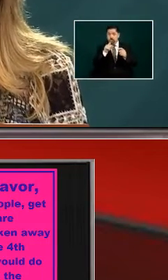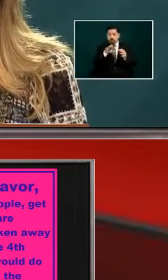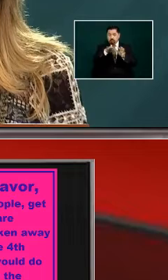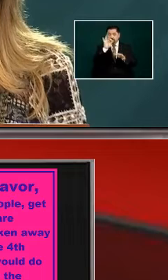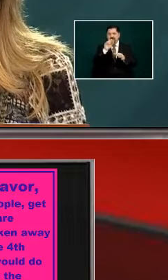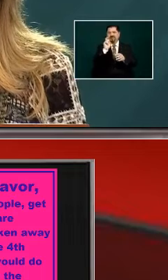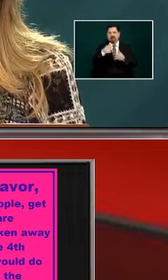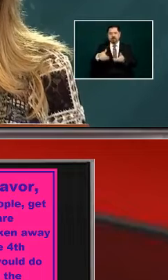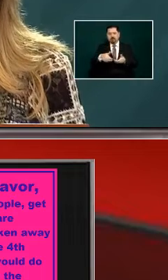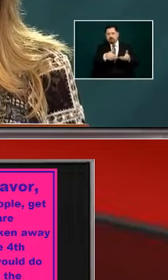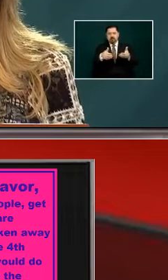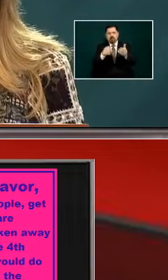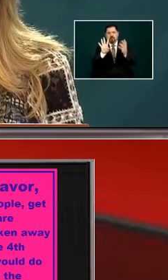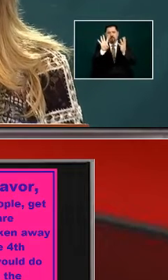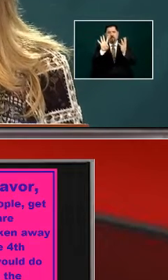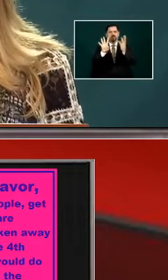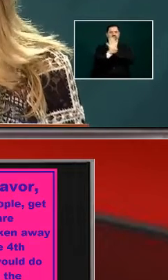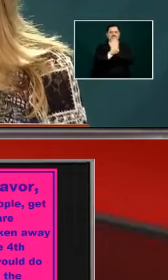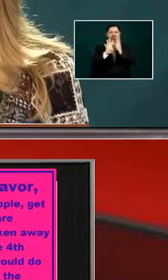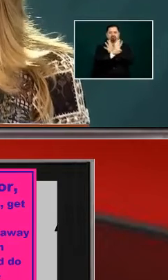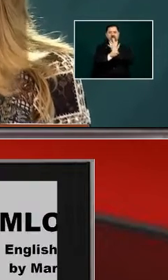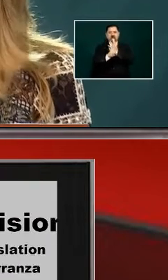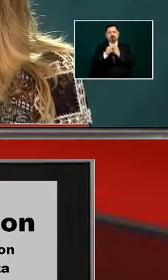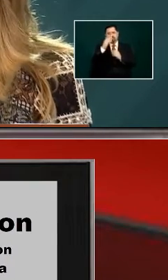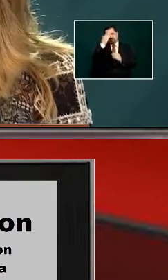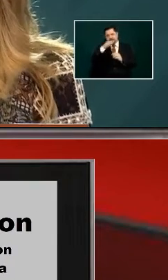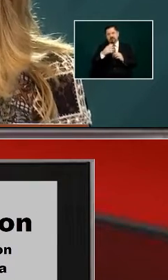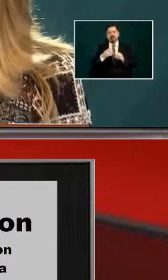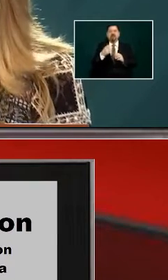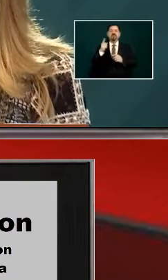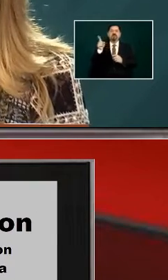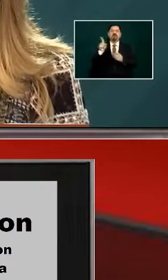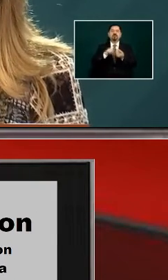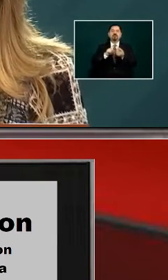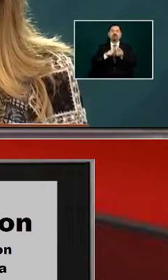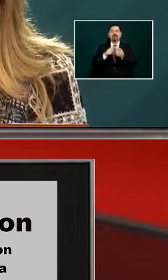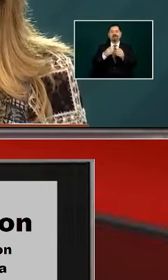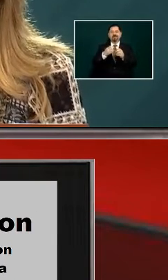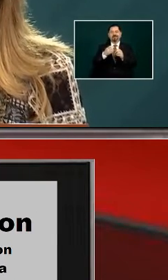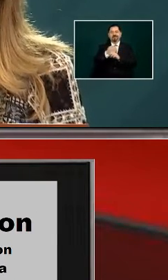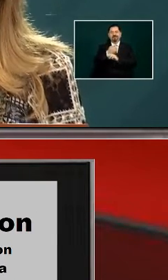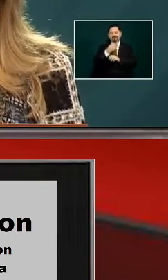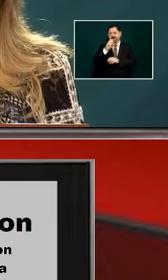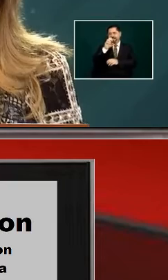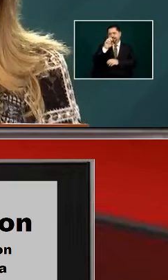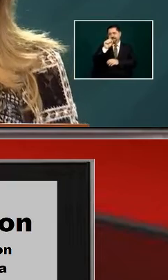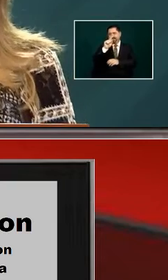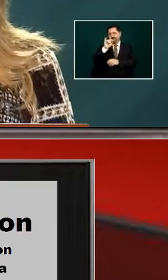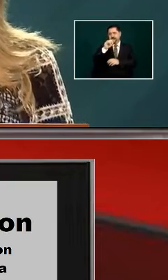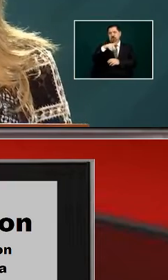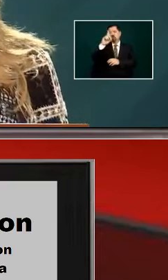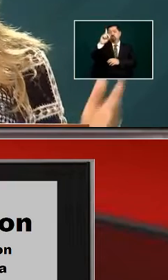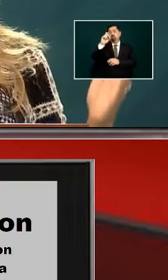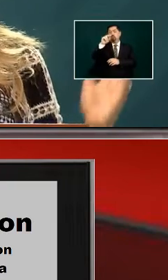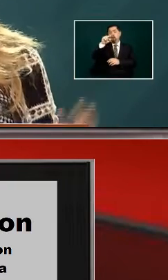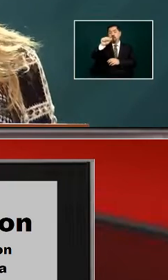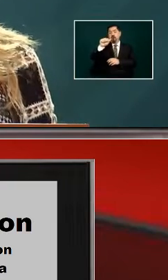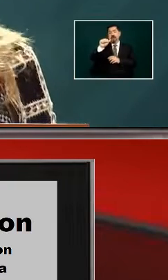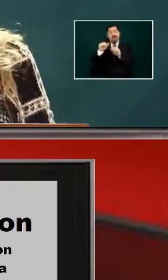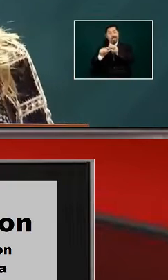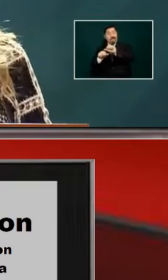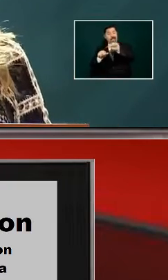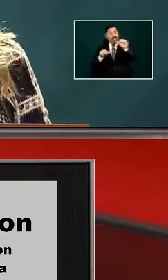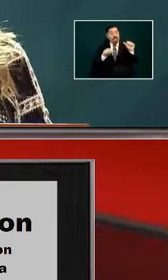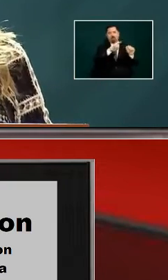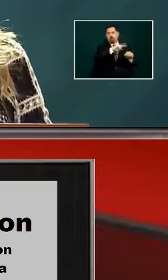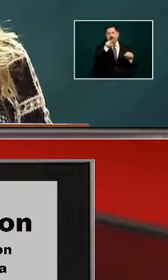so they're also working on the road the famous four uh lane road and it should be